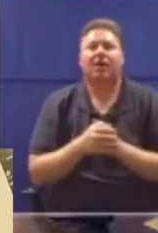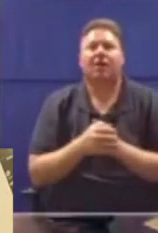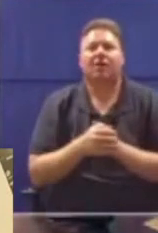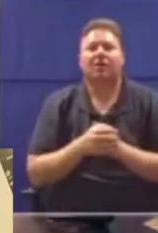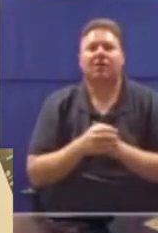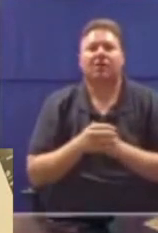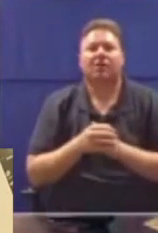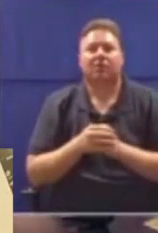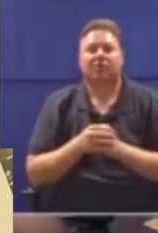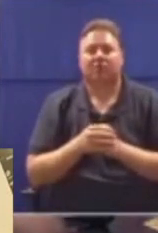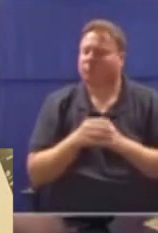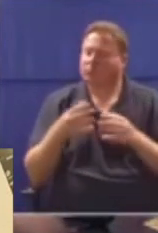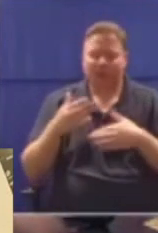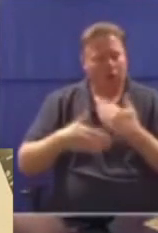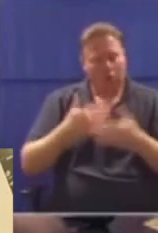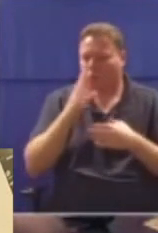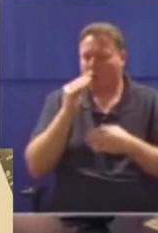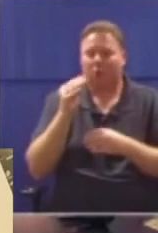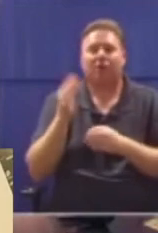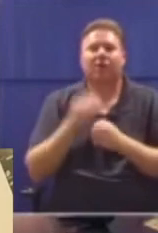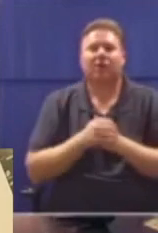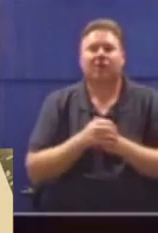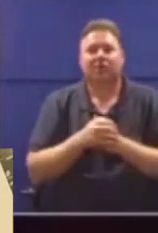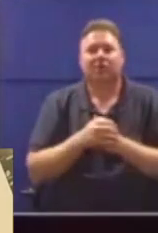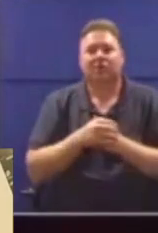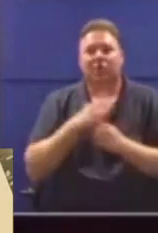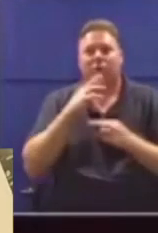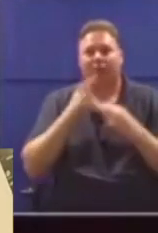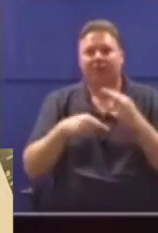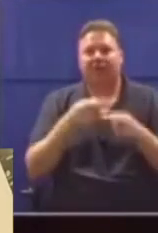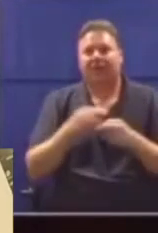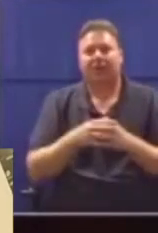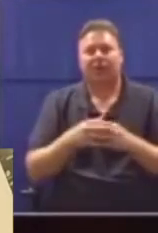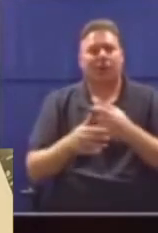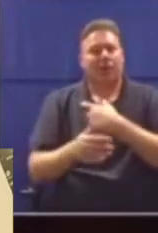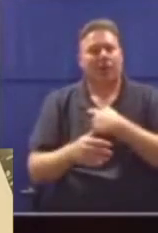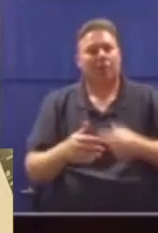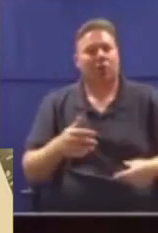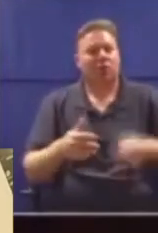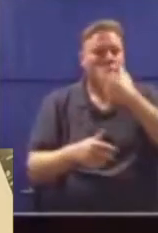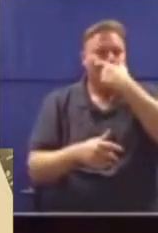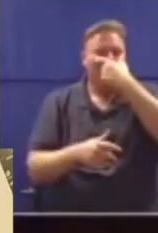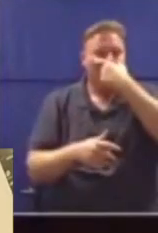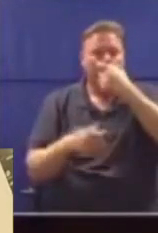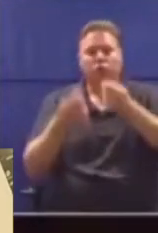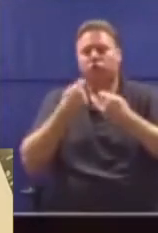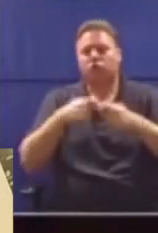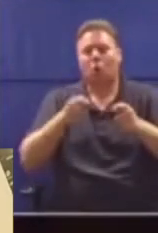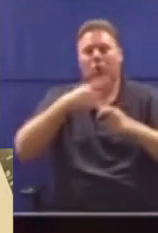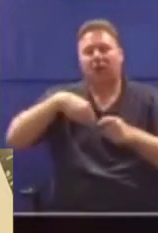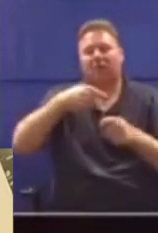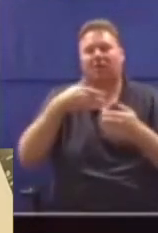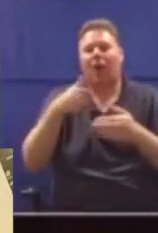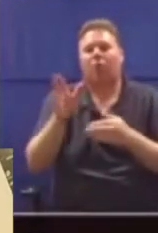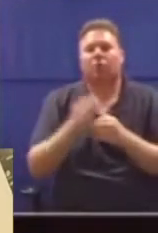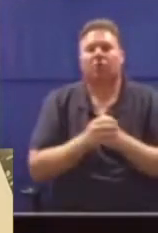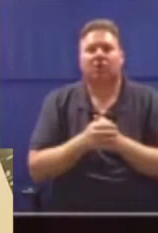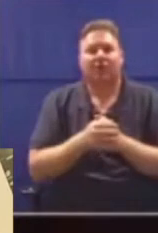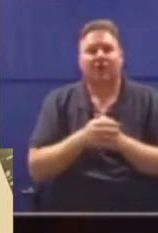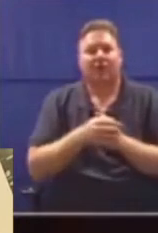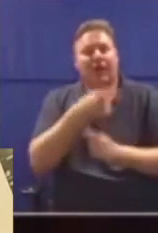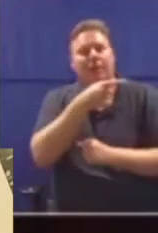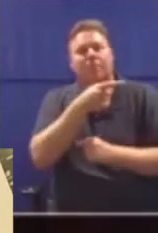Just talk. I repeat Chair, President Ramakasa has sold us out. For him,